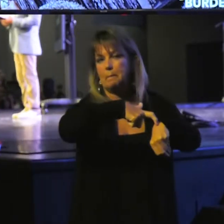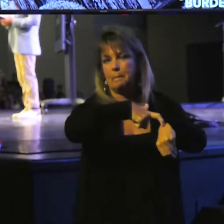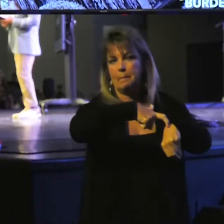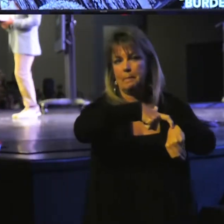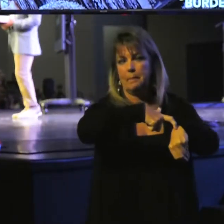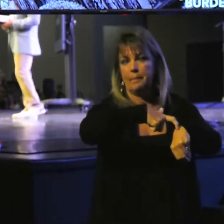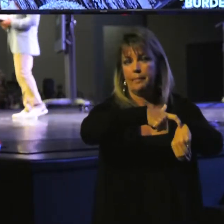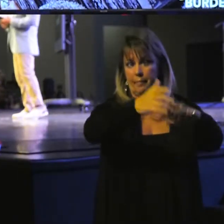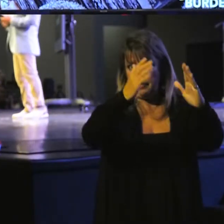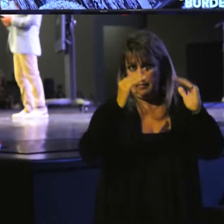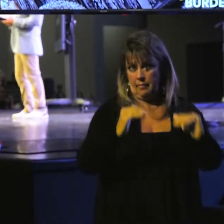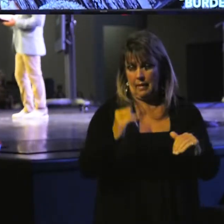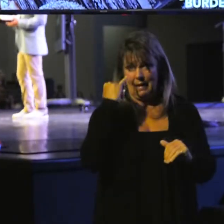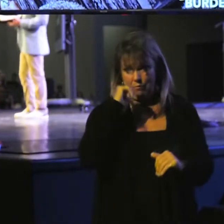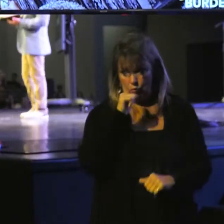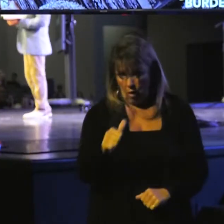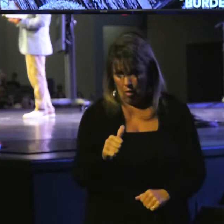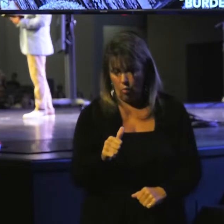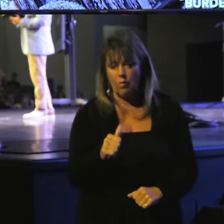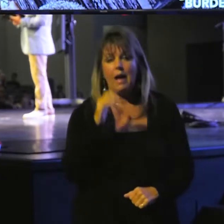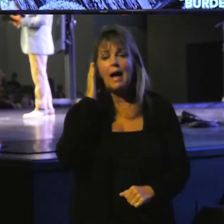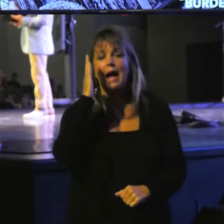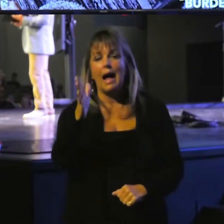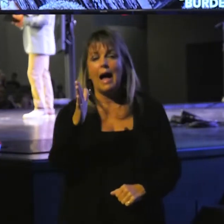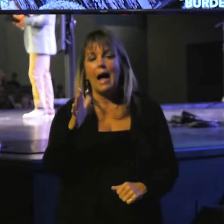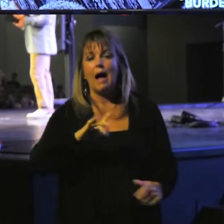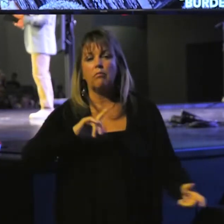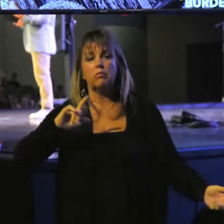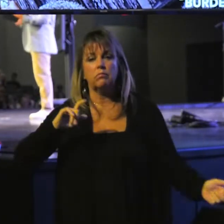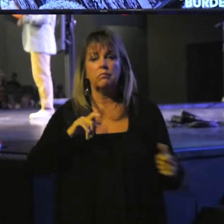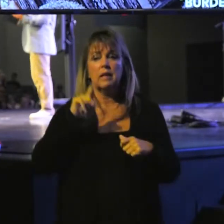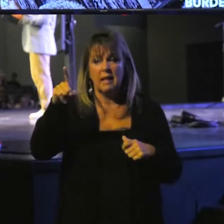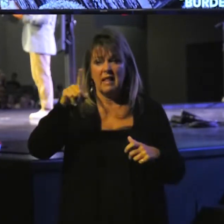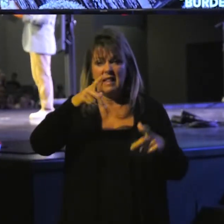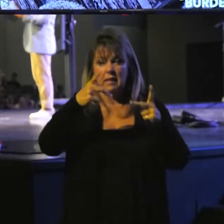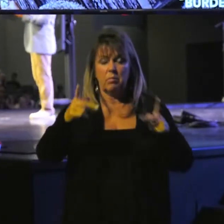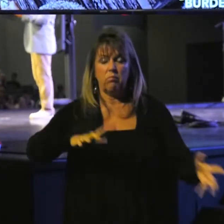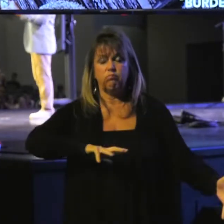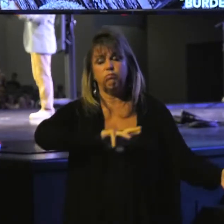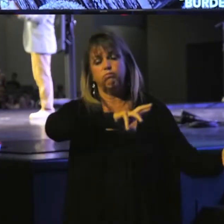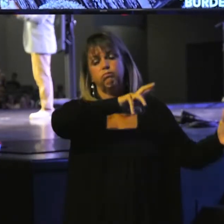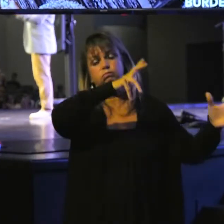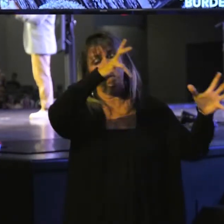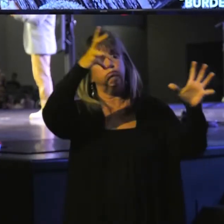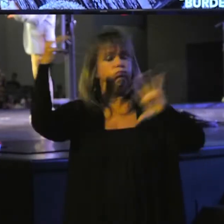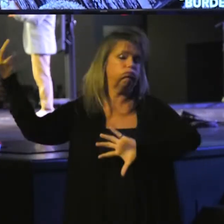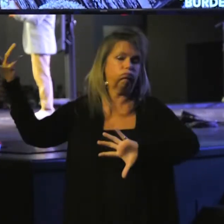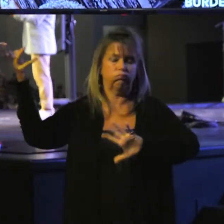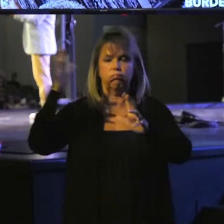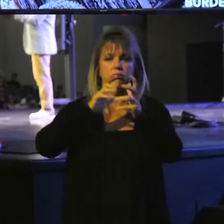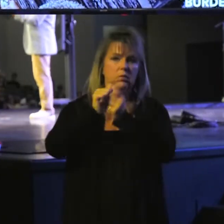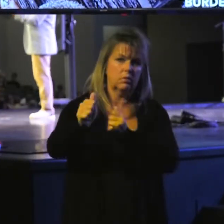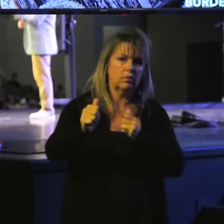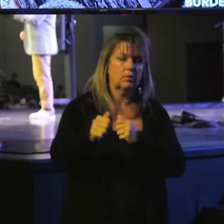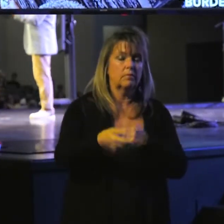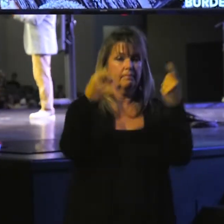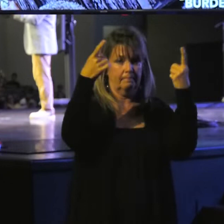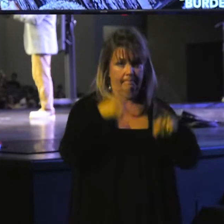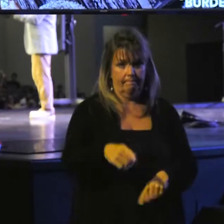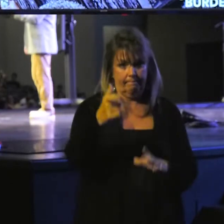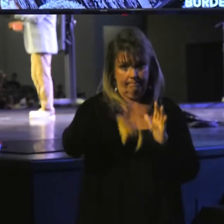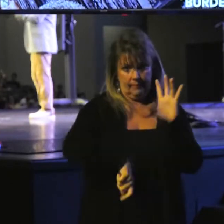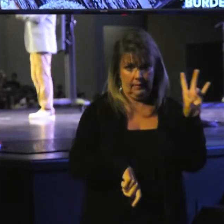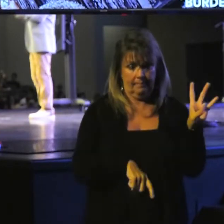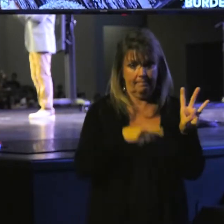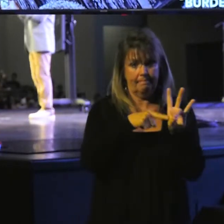But then he says, if you don't, I'll turn this place into utter destruction. Now look what happens in verse